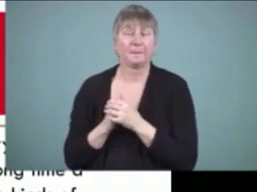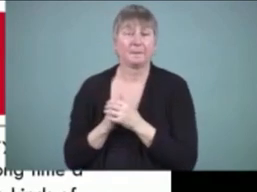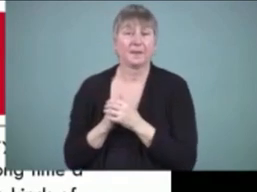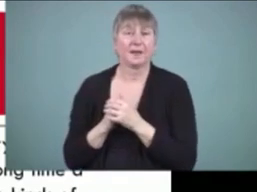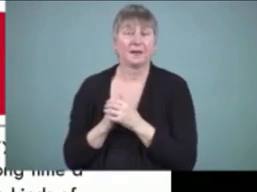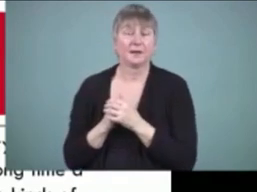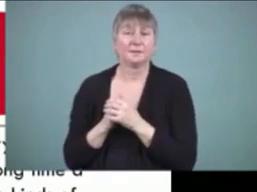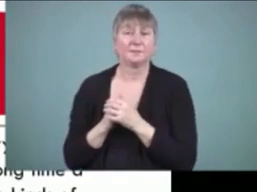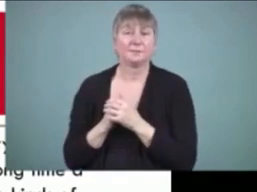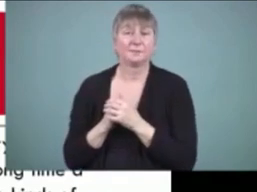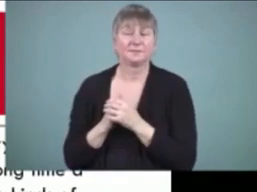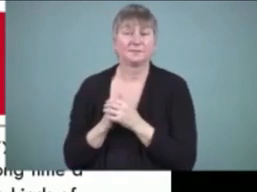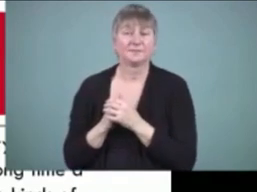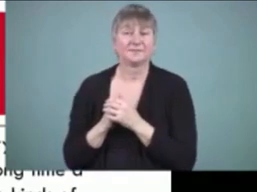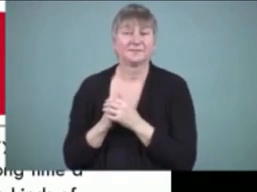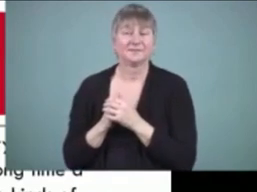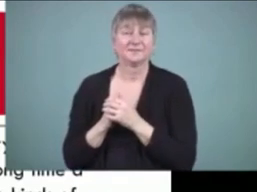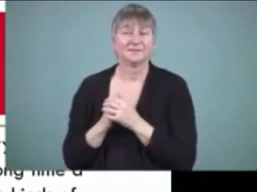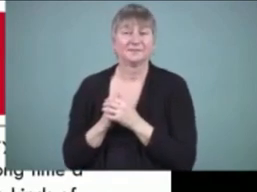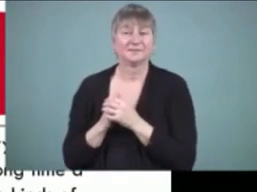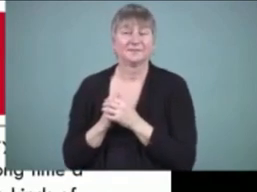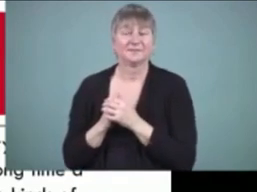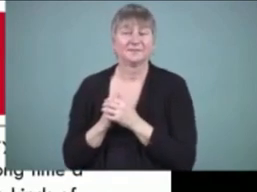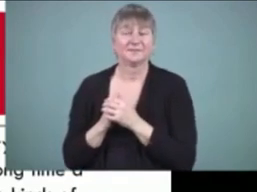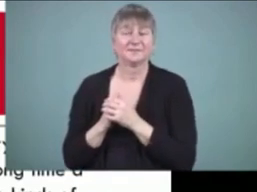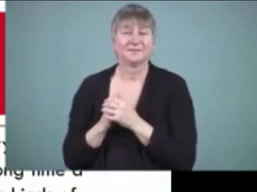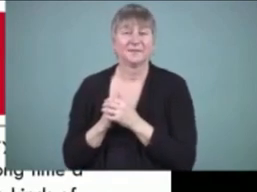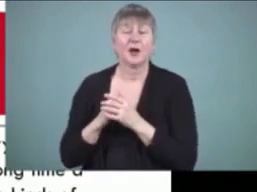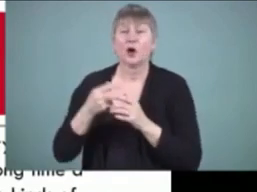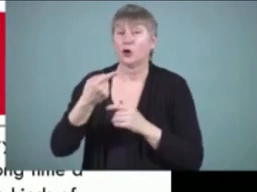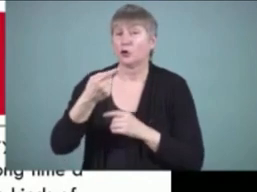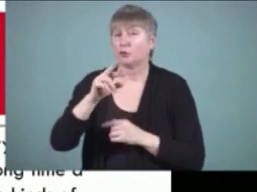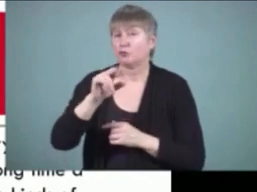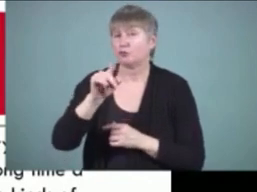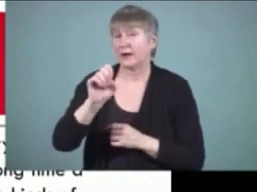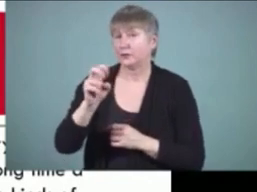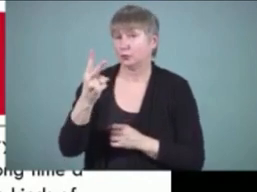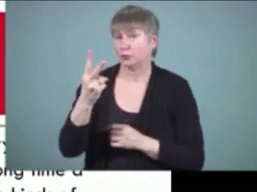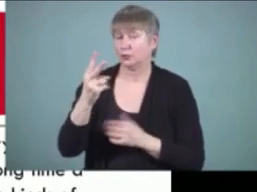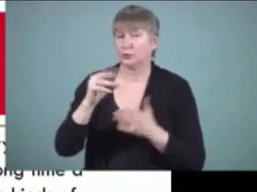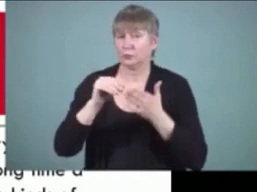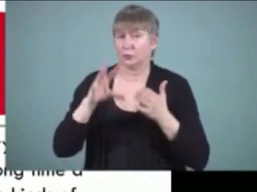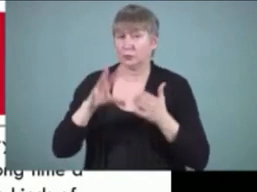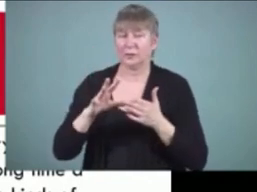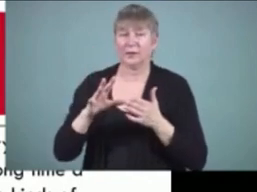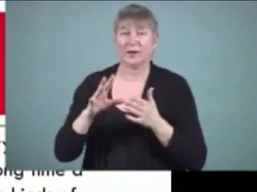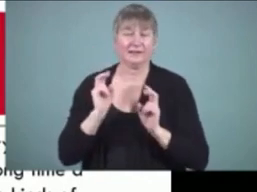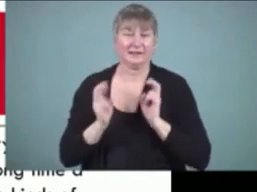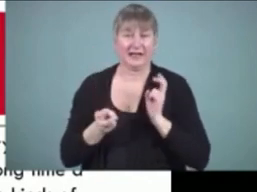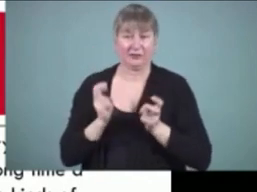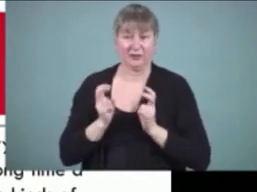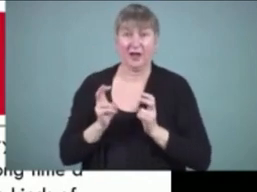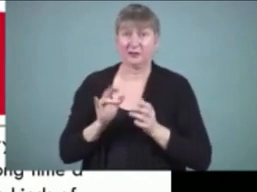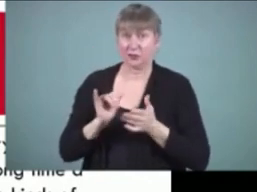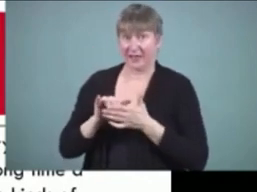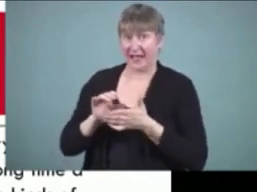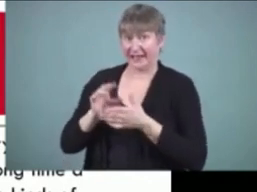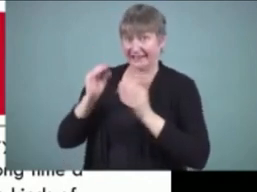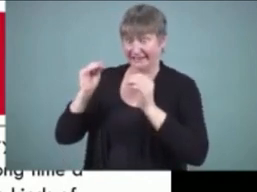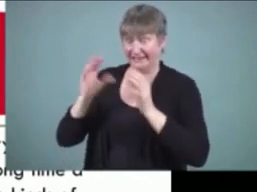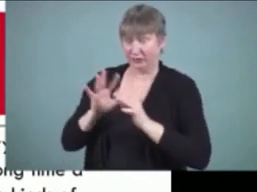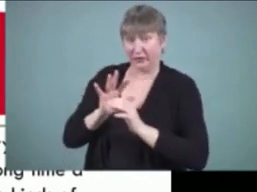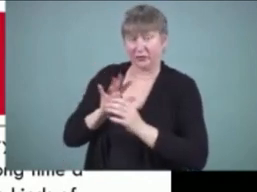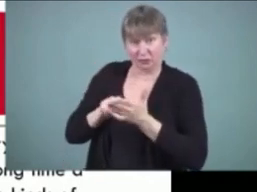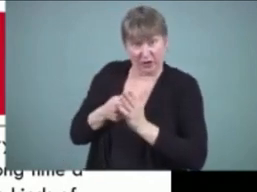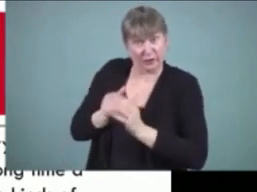this is a second grade student writing about dinosaurs and this teacher was already pushing the students to write